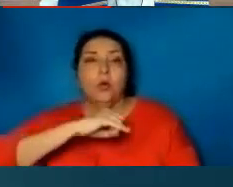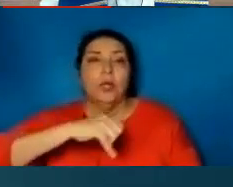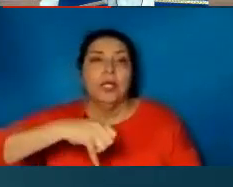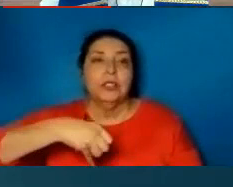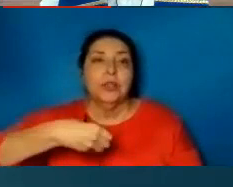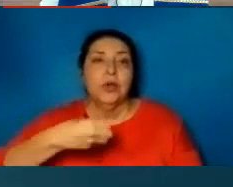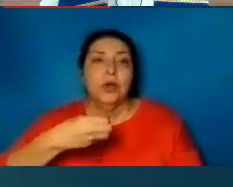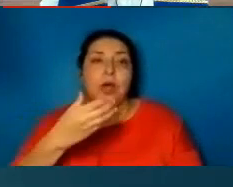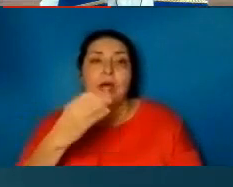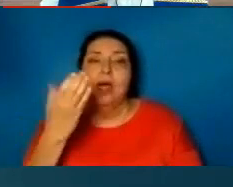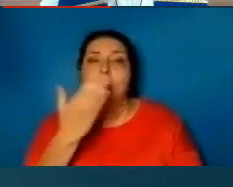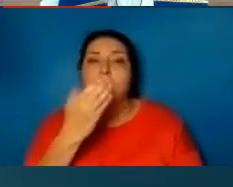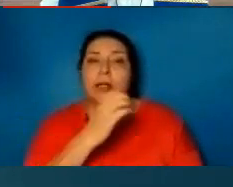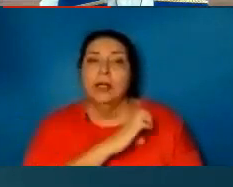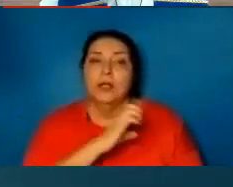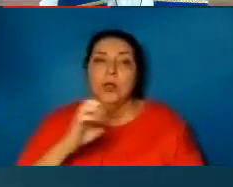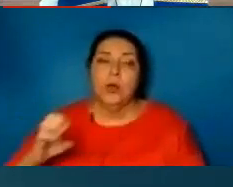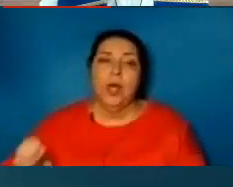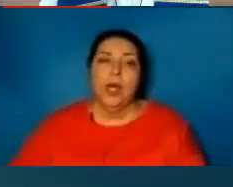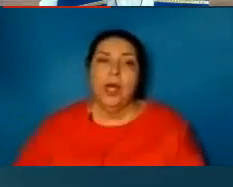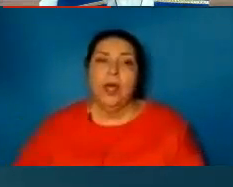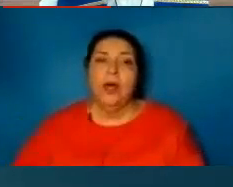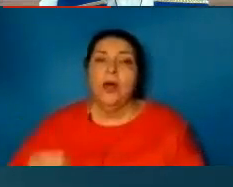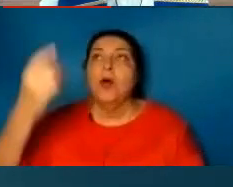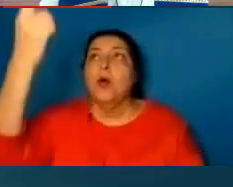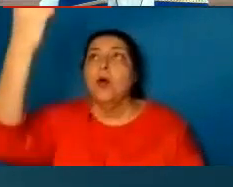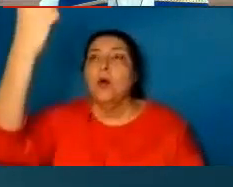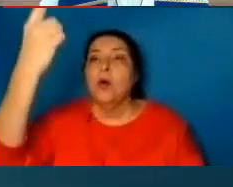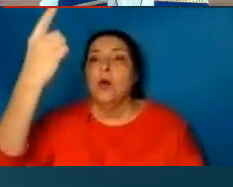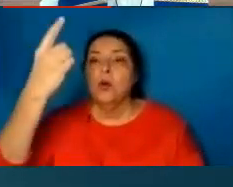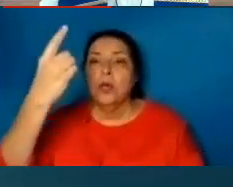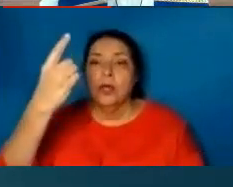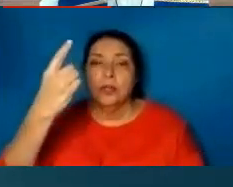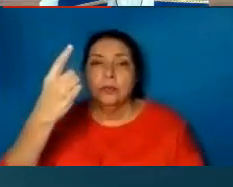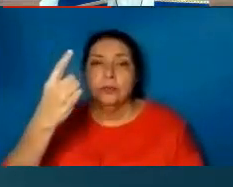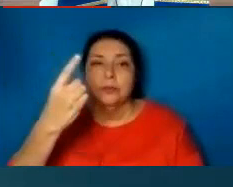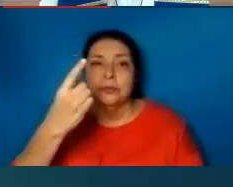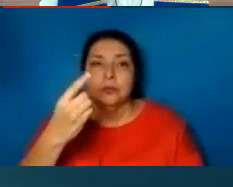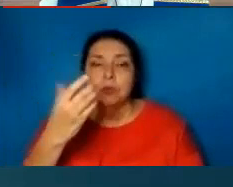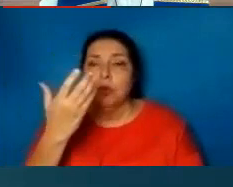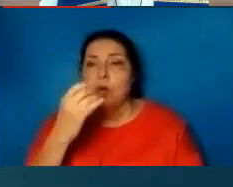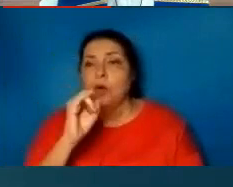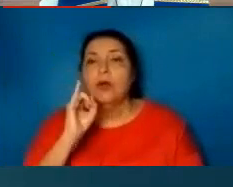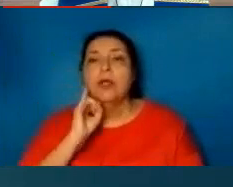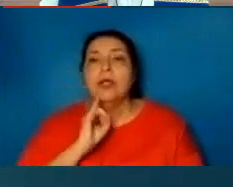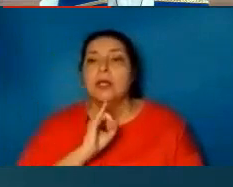Emmanuel, shall come to you,